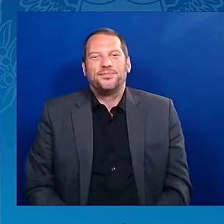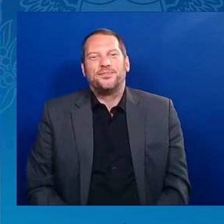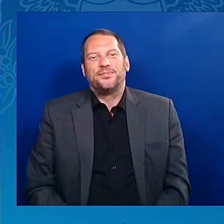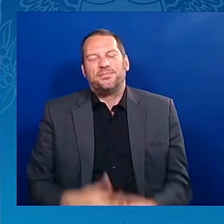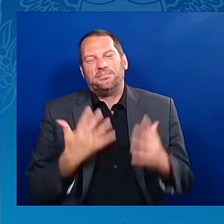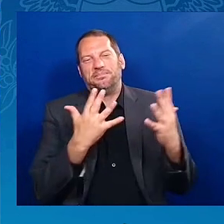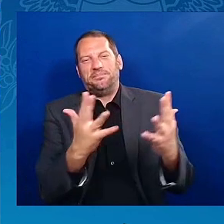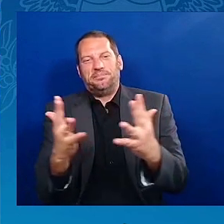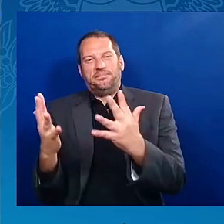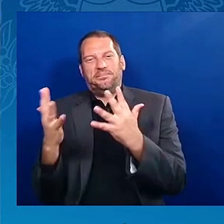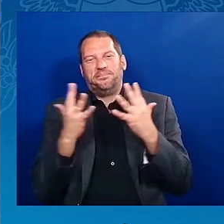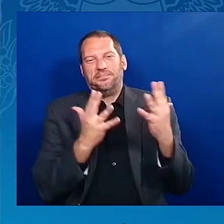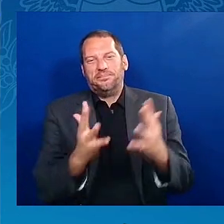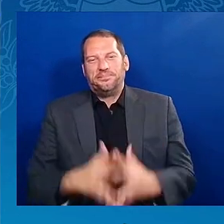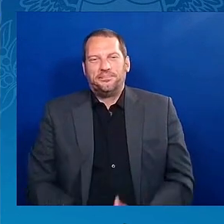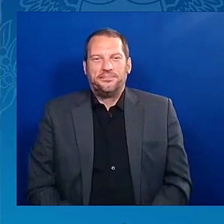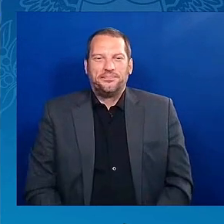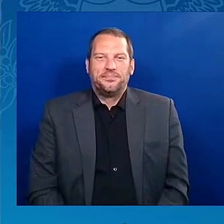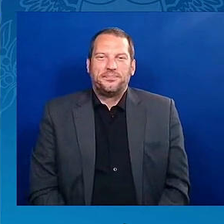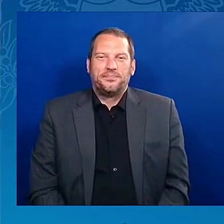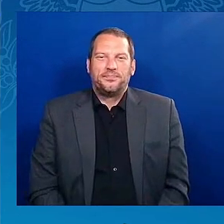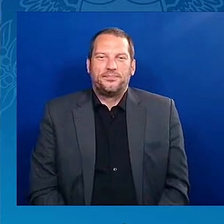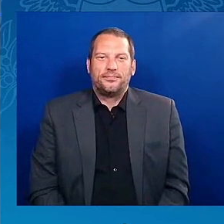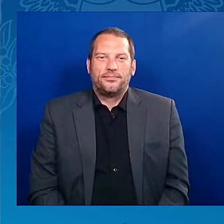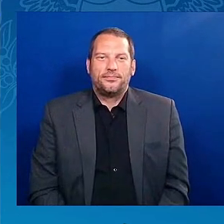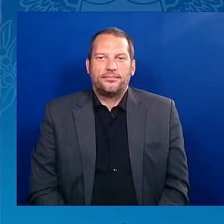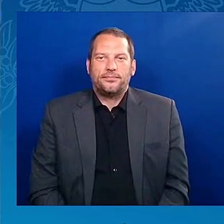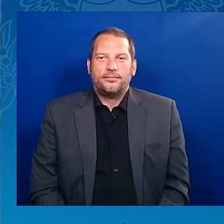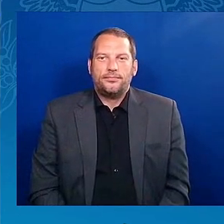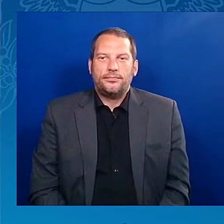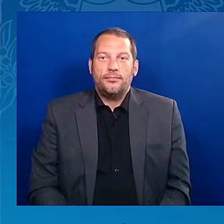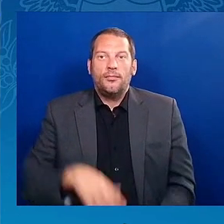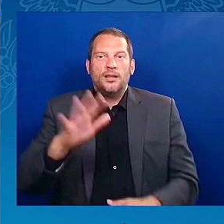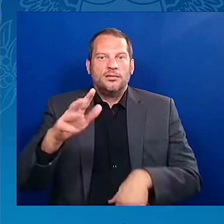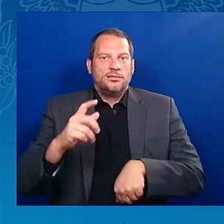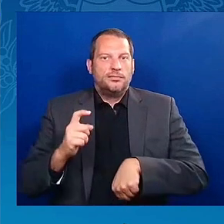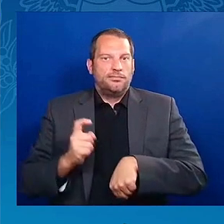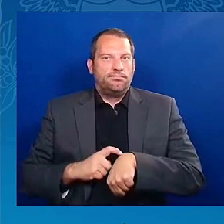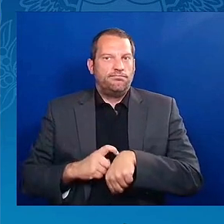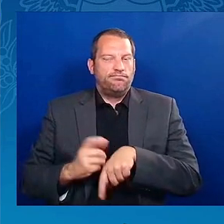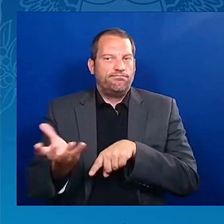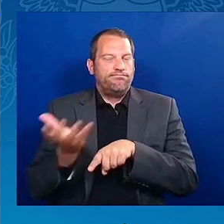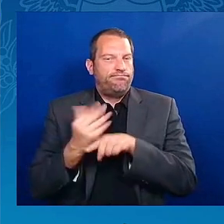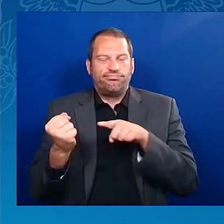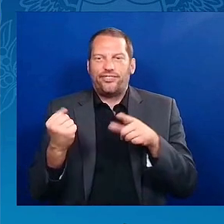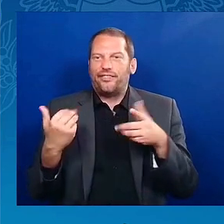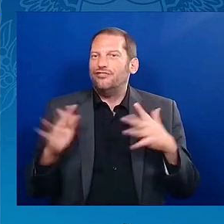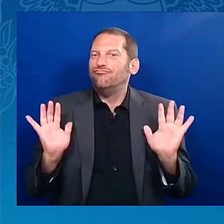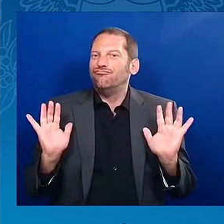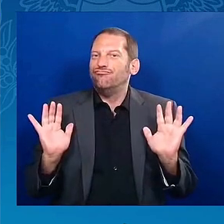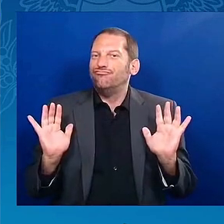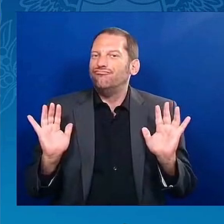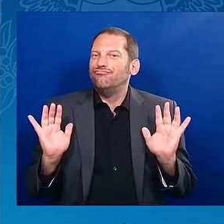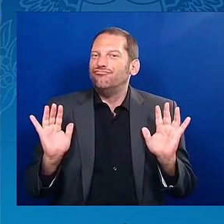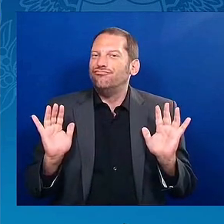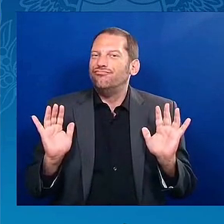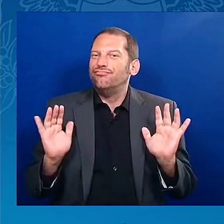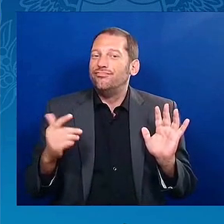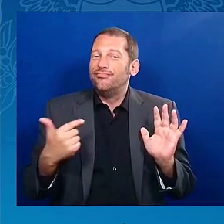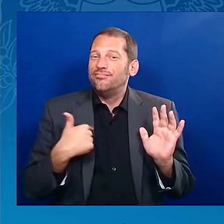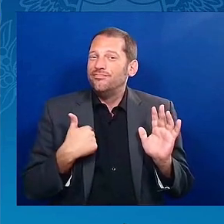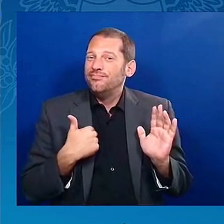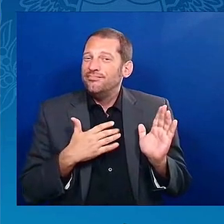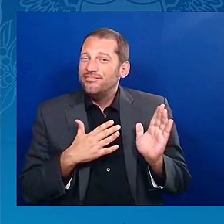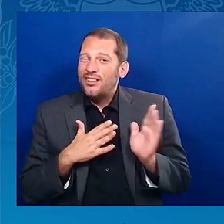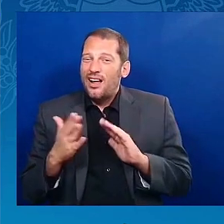Well, we've come to the end. This clock is at zero. I did what I said I was going to do, your secret service. All of them got guns. And